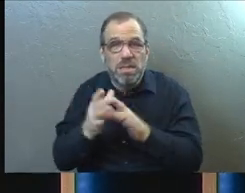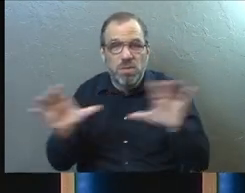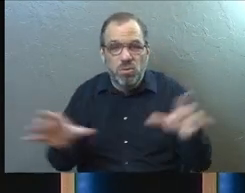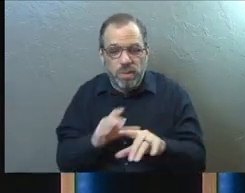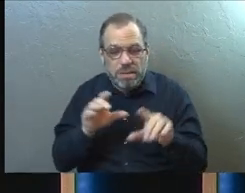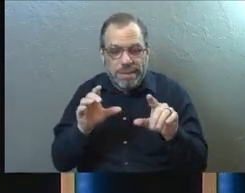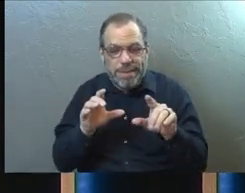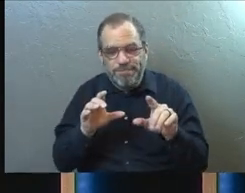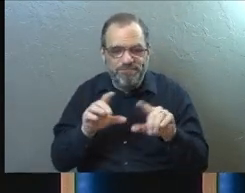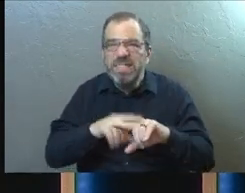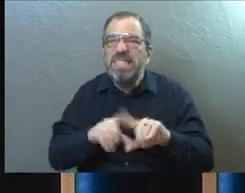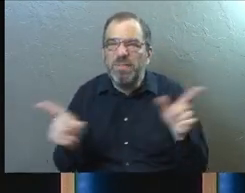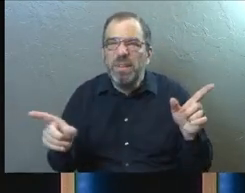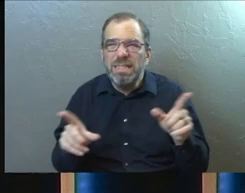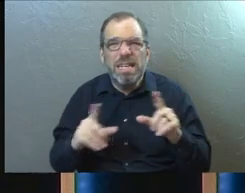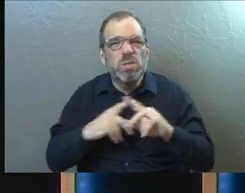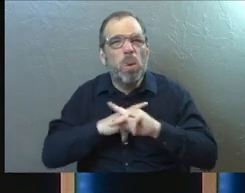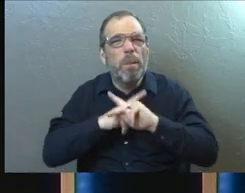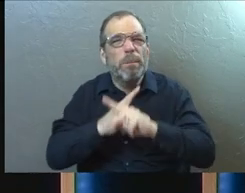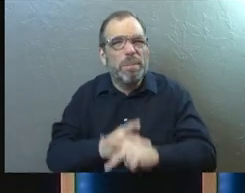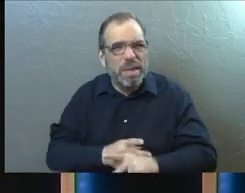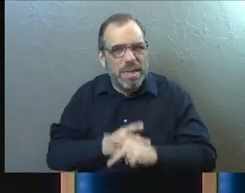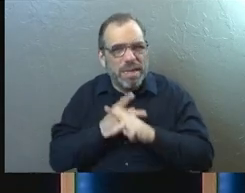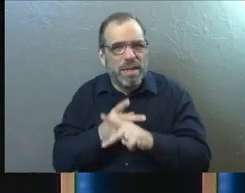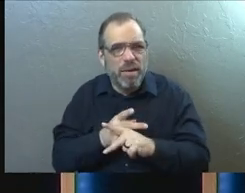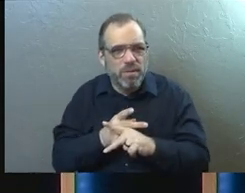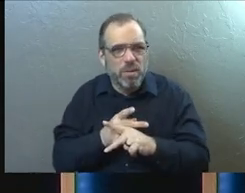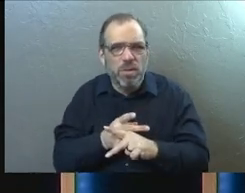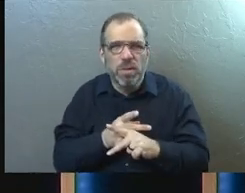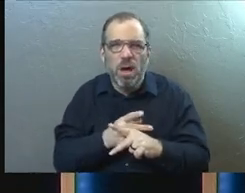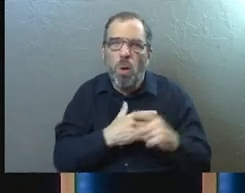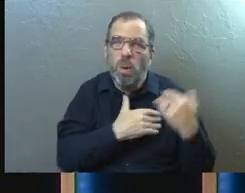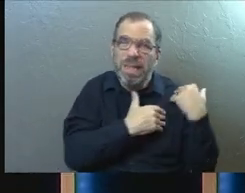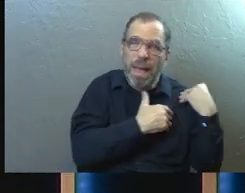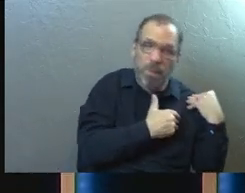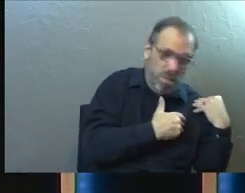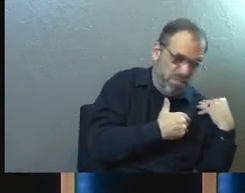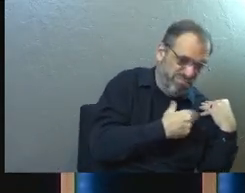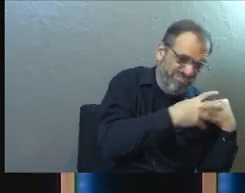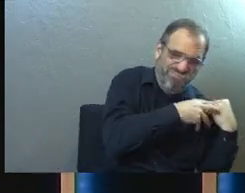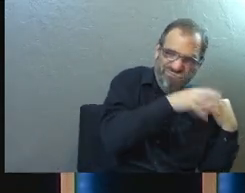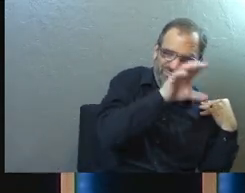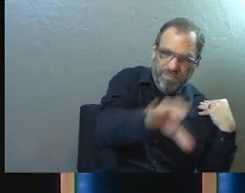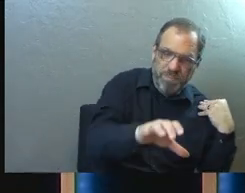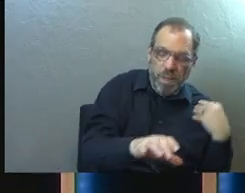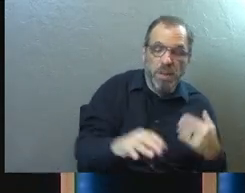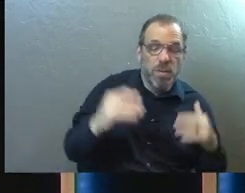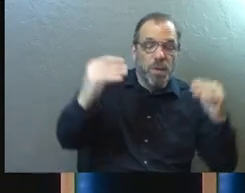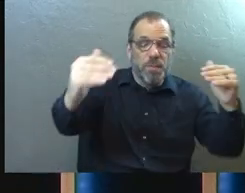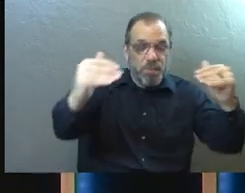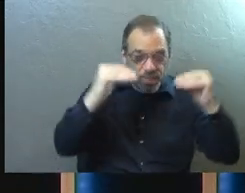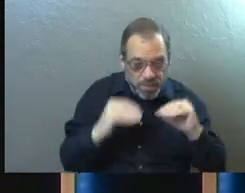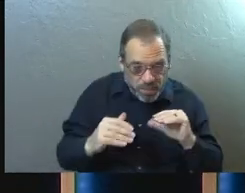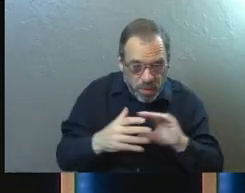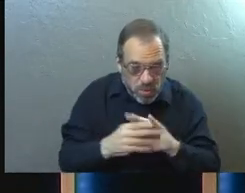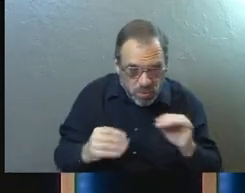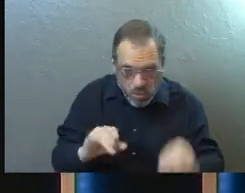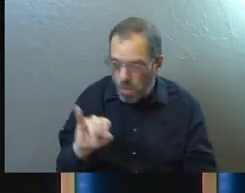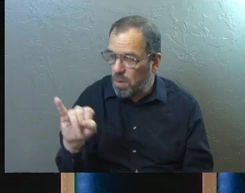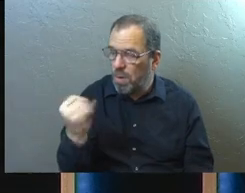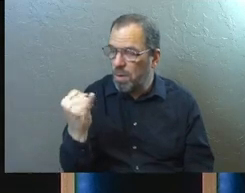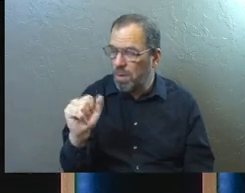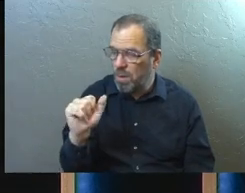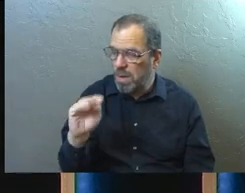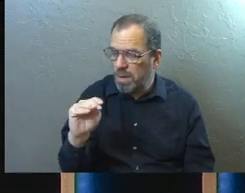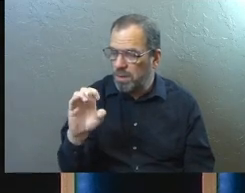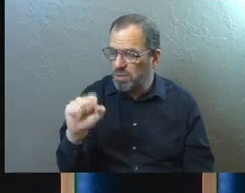doing something different. So be careful about what you lay on other people. So at this point, another character in the story stands up, James.